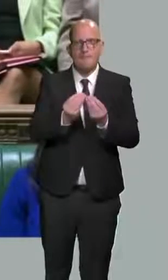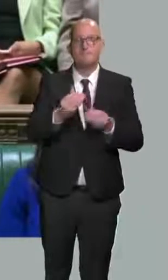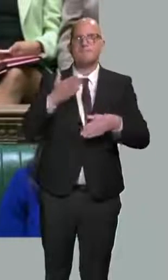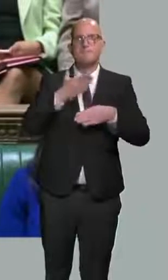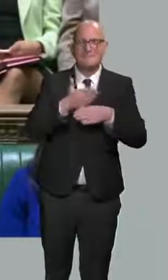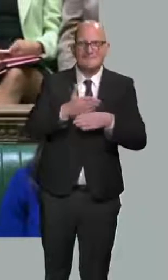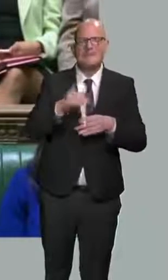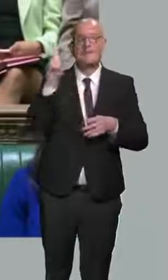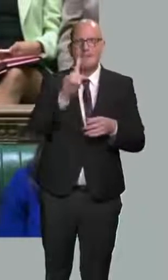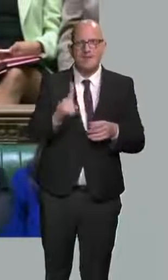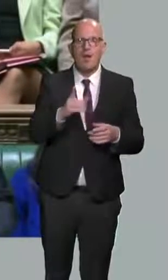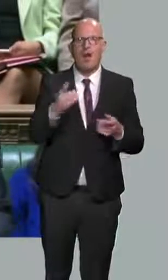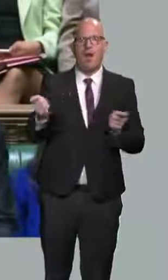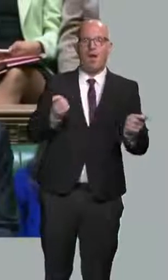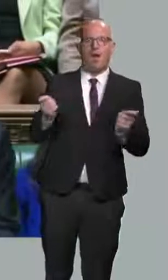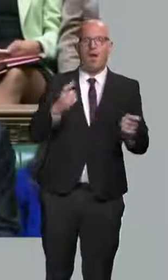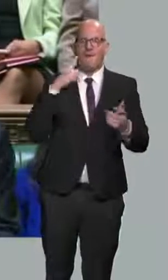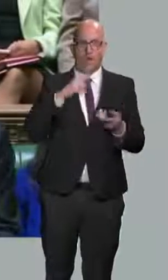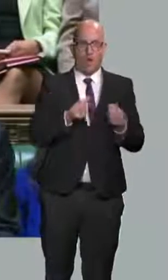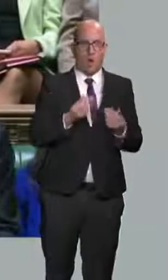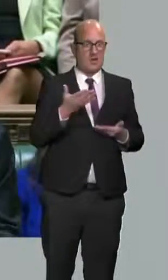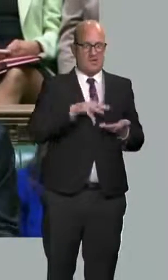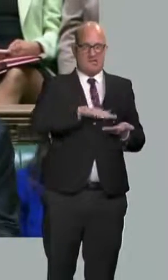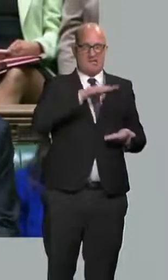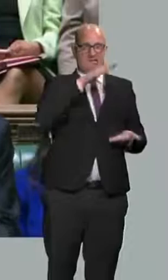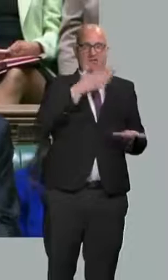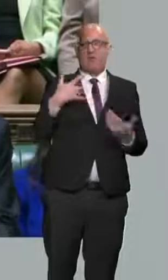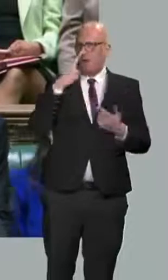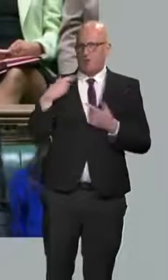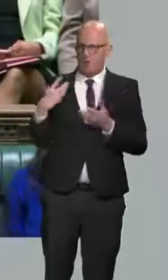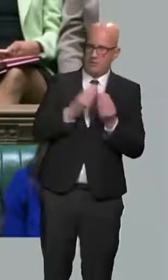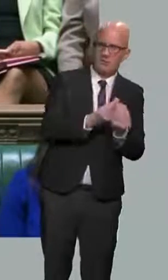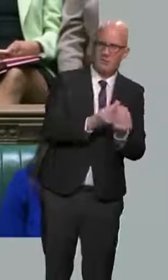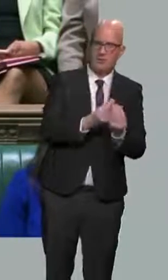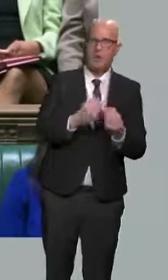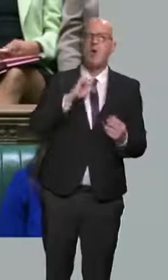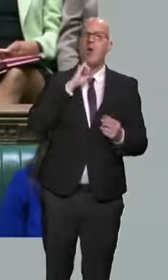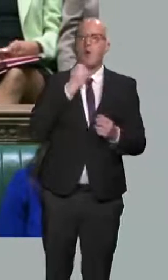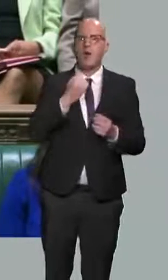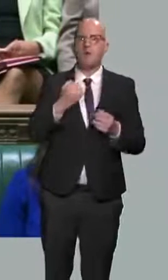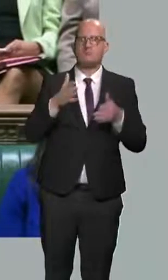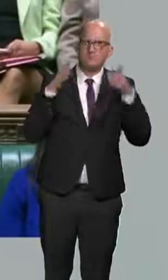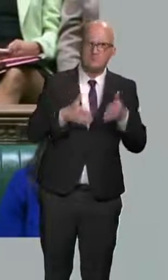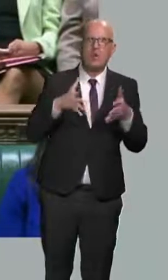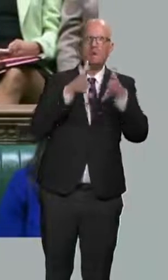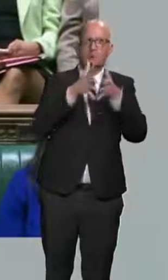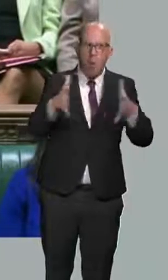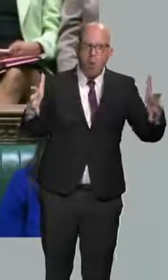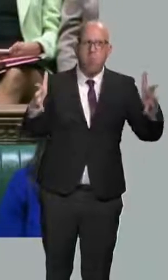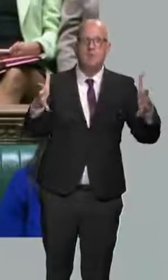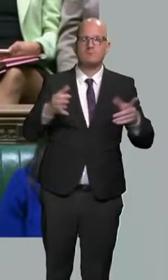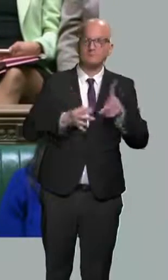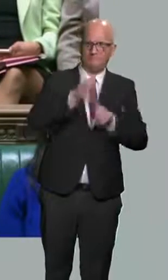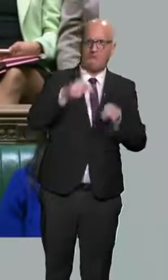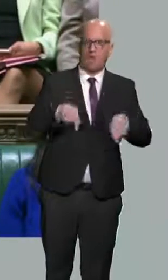with rising costs. It will help raise the future growth rate of this country. But we want the proceeds of growth